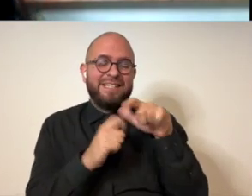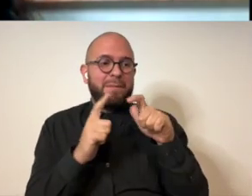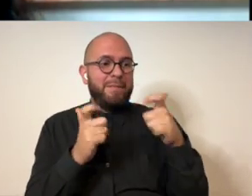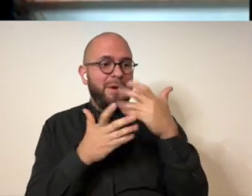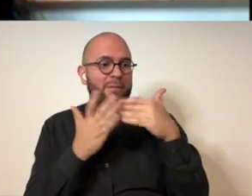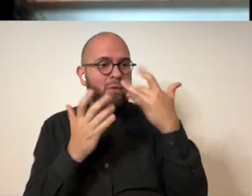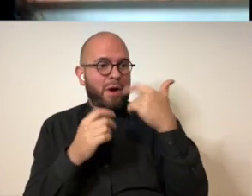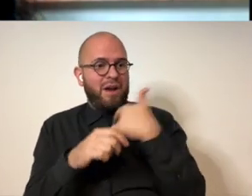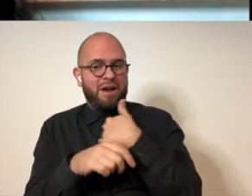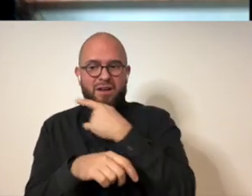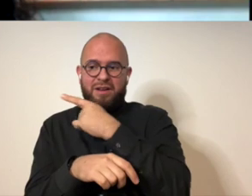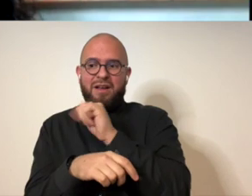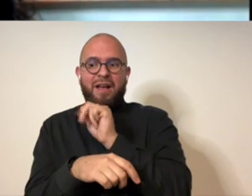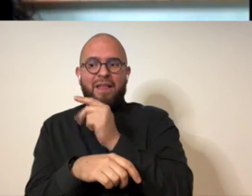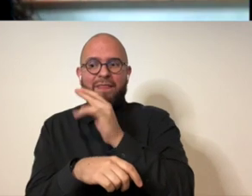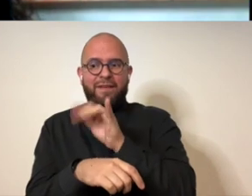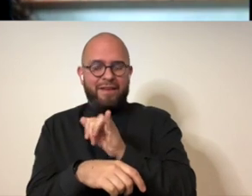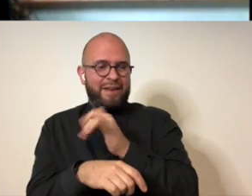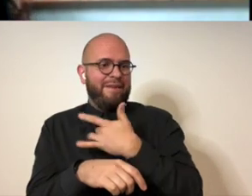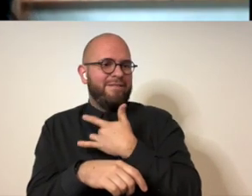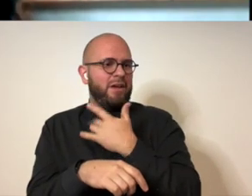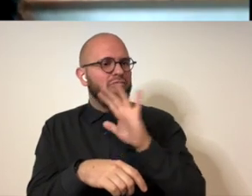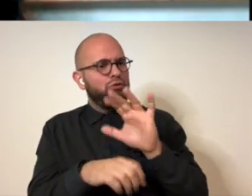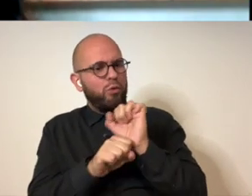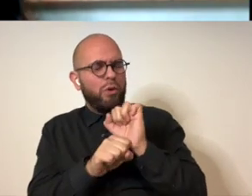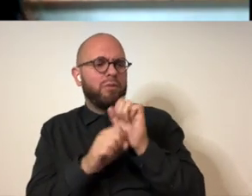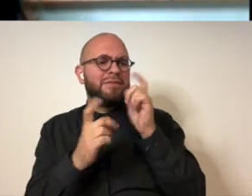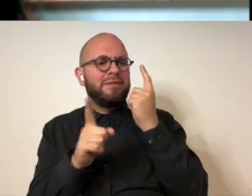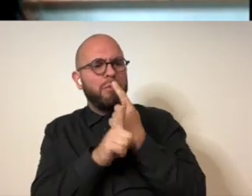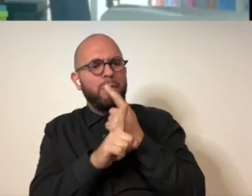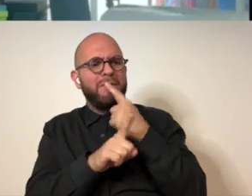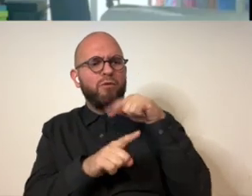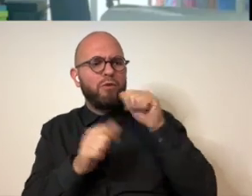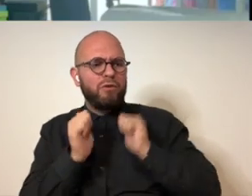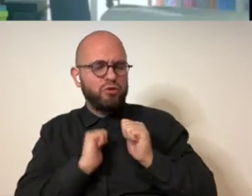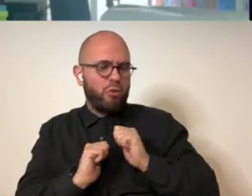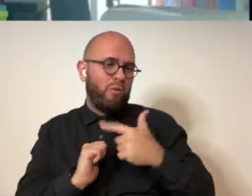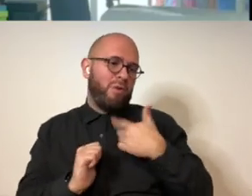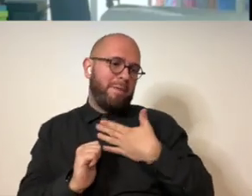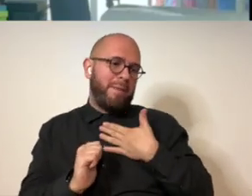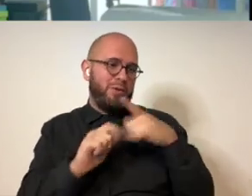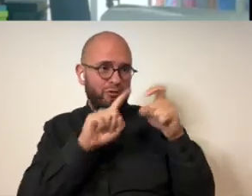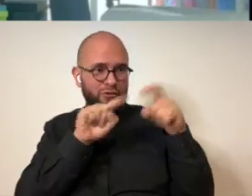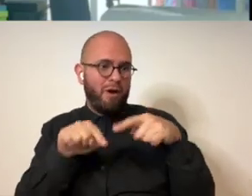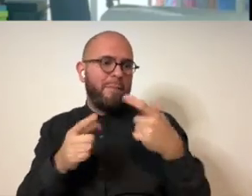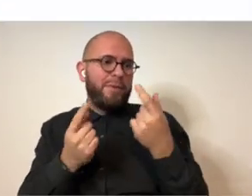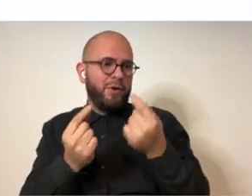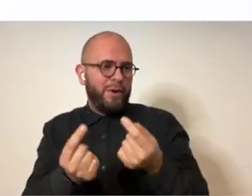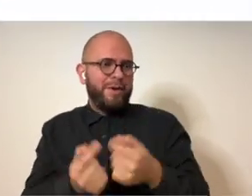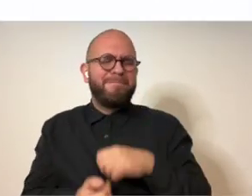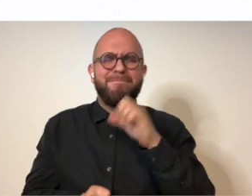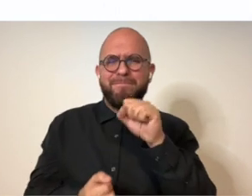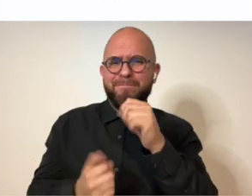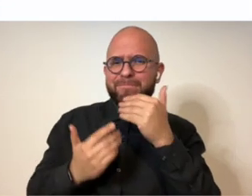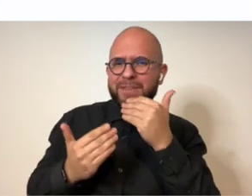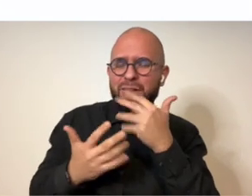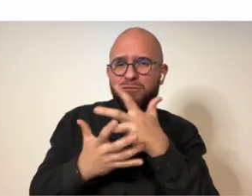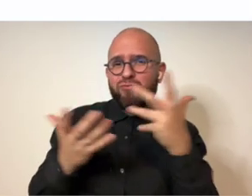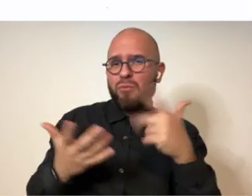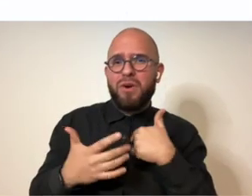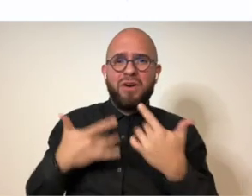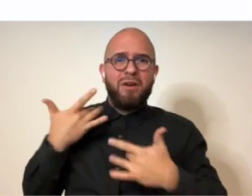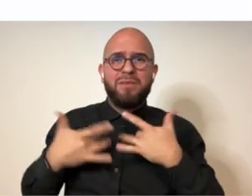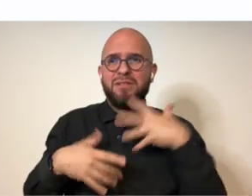so appropriate for the show so i'm so glad you could come in and do that yeah thank you so much i'm really excited to be part of it you